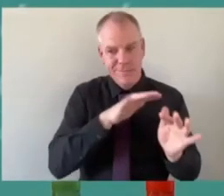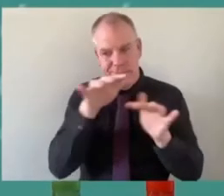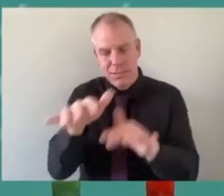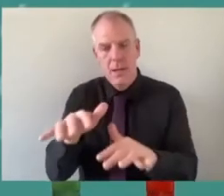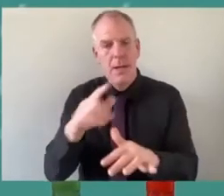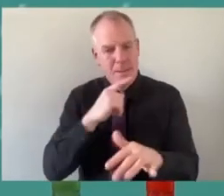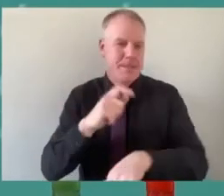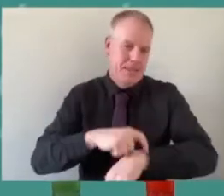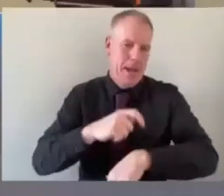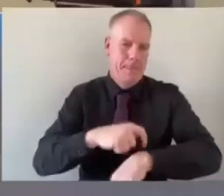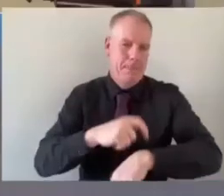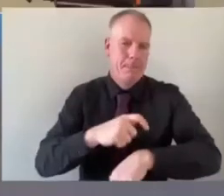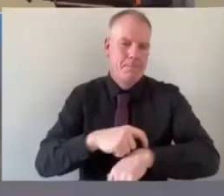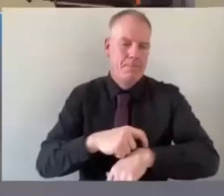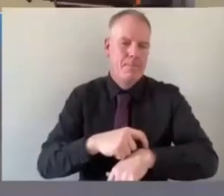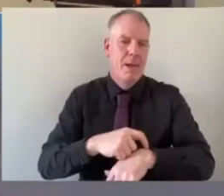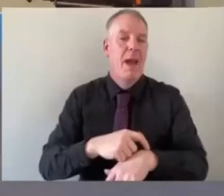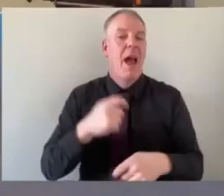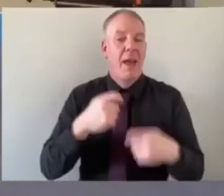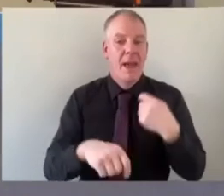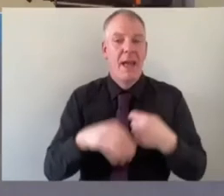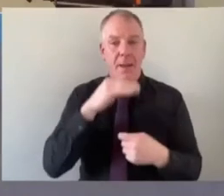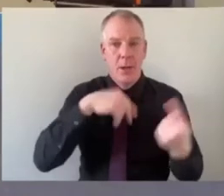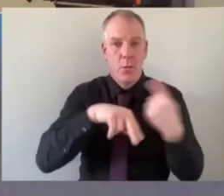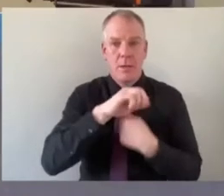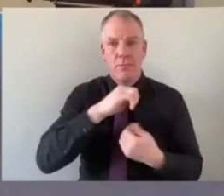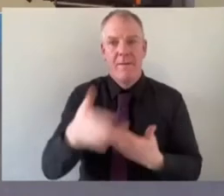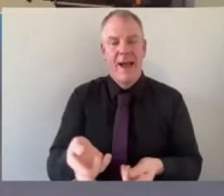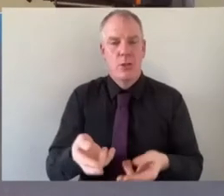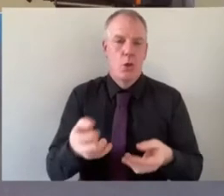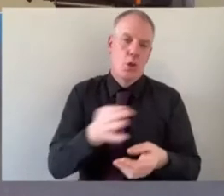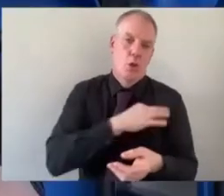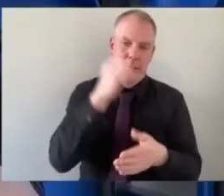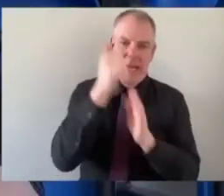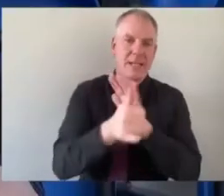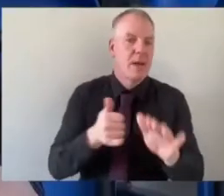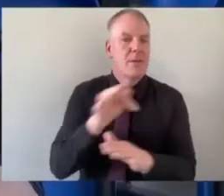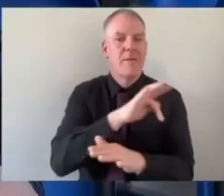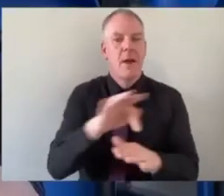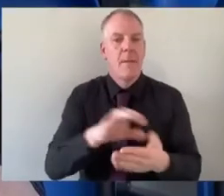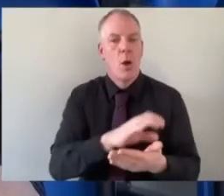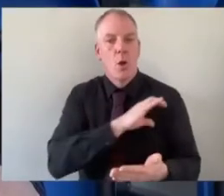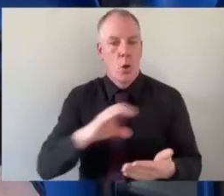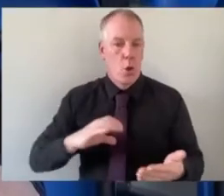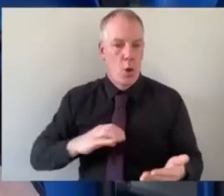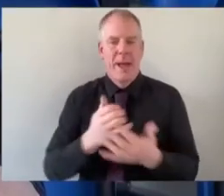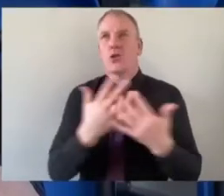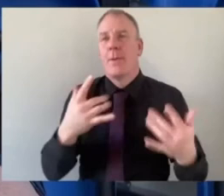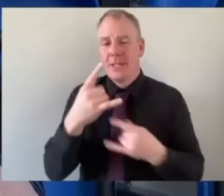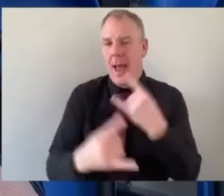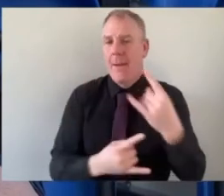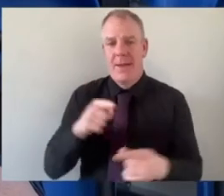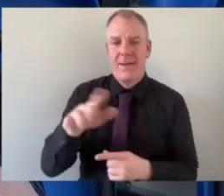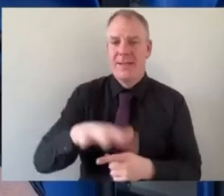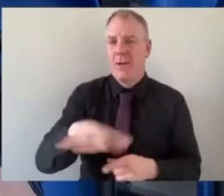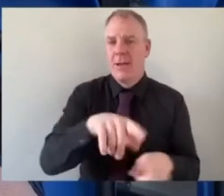and it is about then that we give them the right experience when they are in our clubs and there's so much work ongoing in that area as well um but